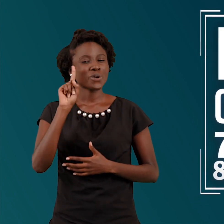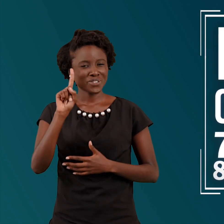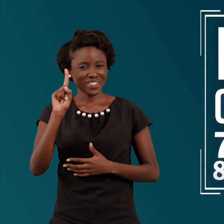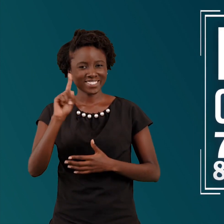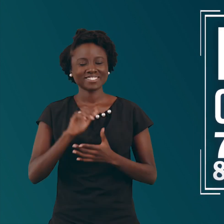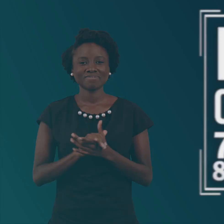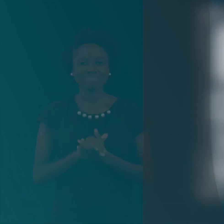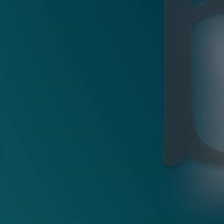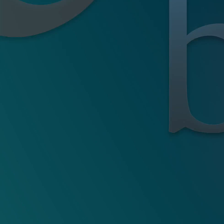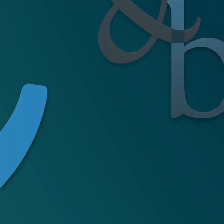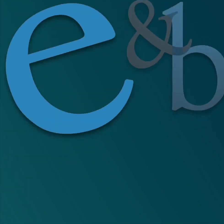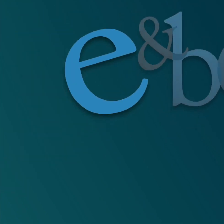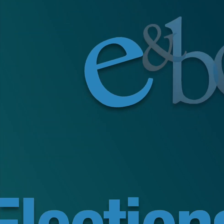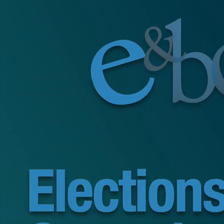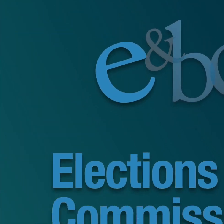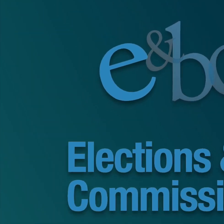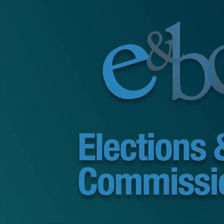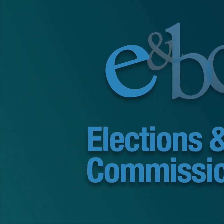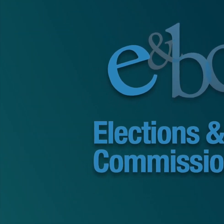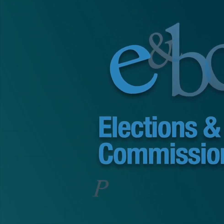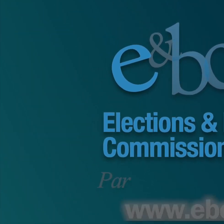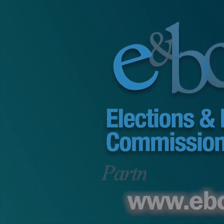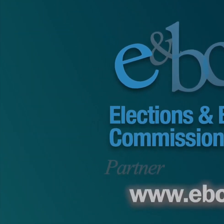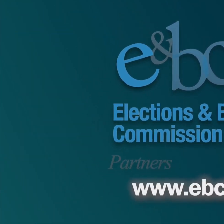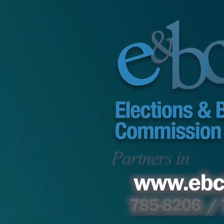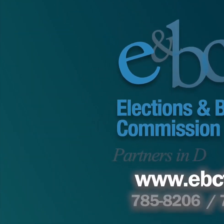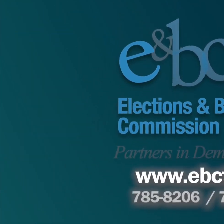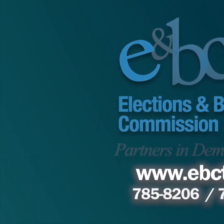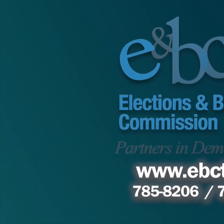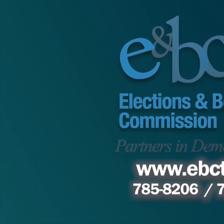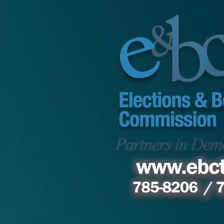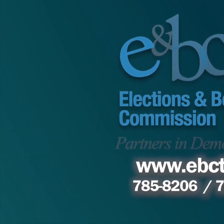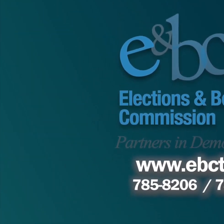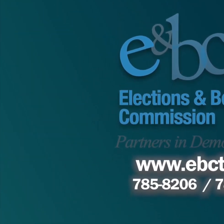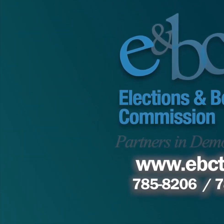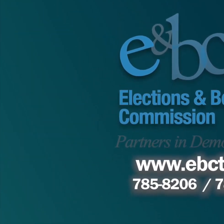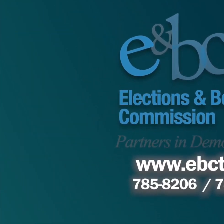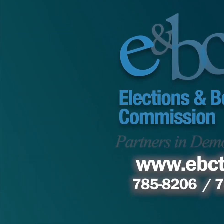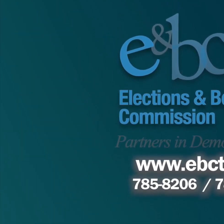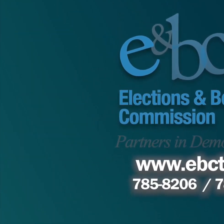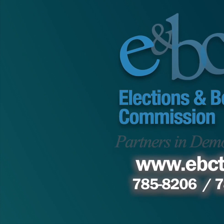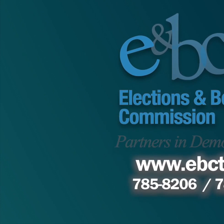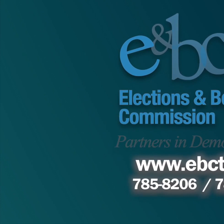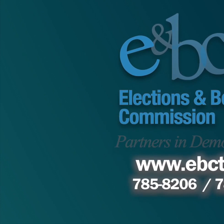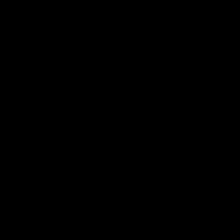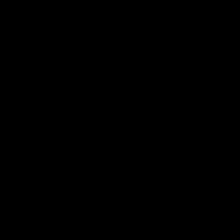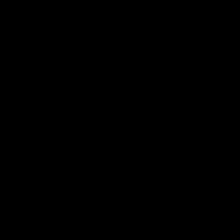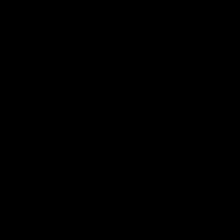-8211. A message from the Elections and Boundaries Commission, your partners in democracy.